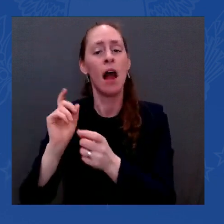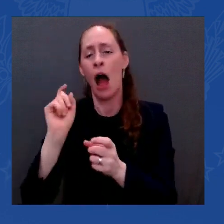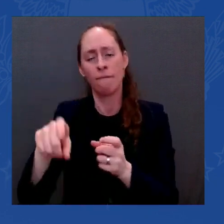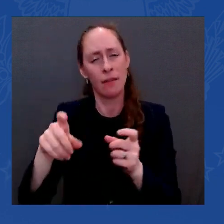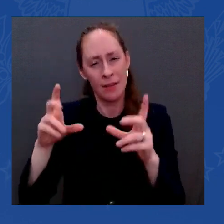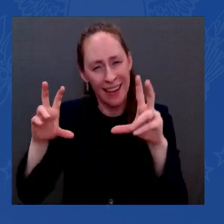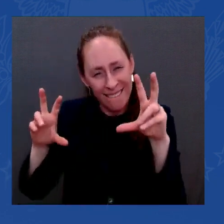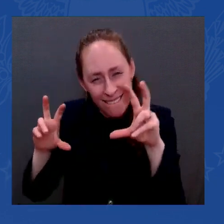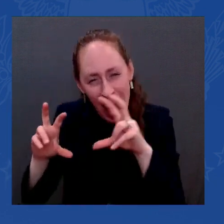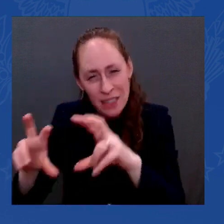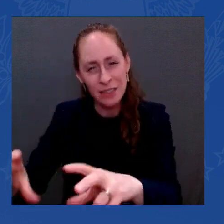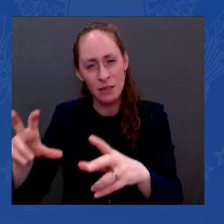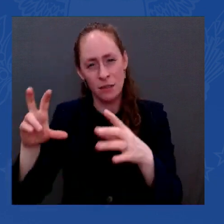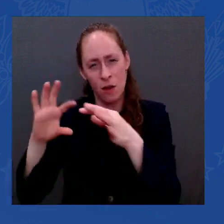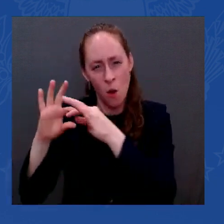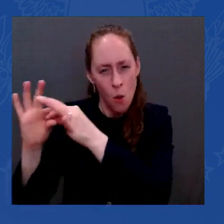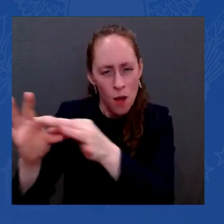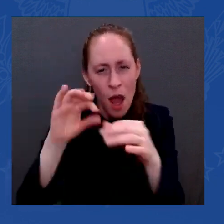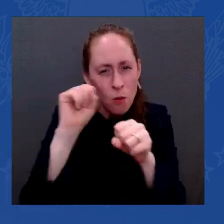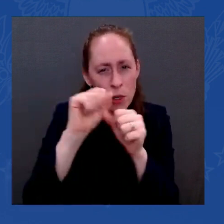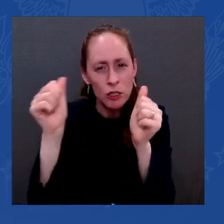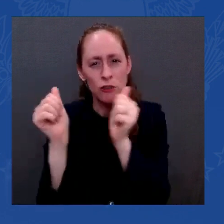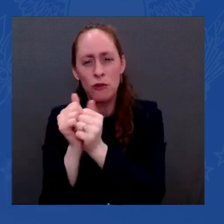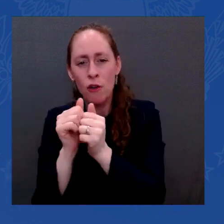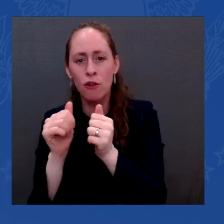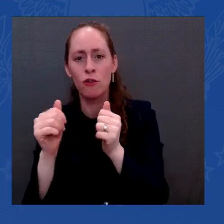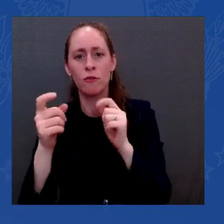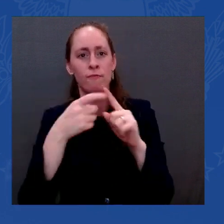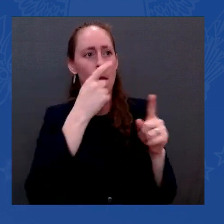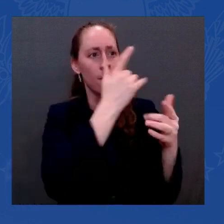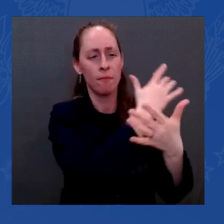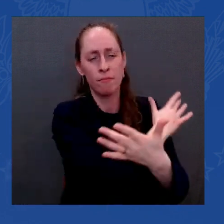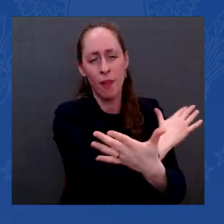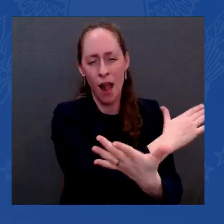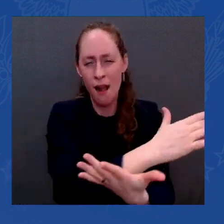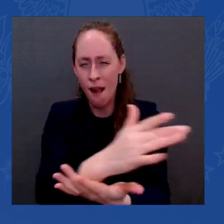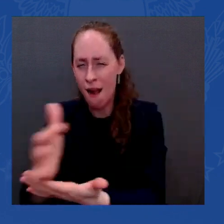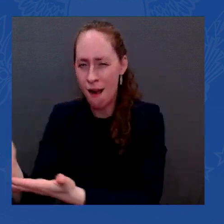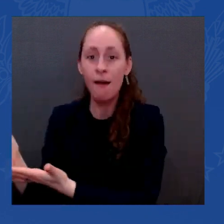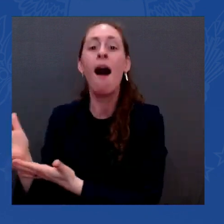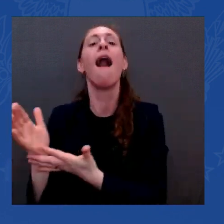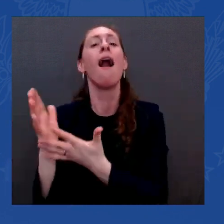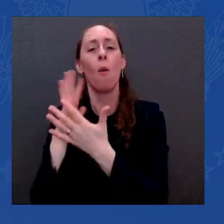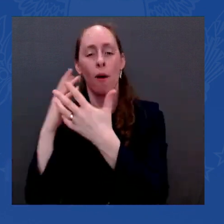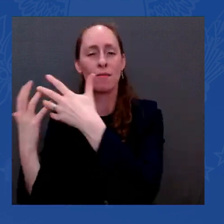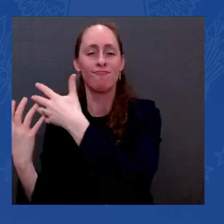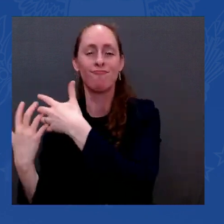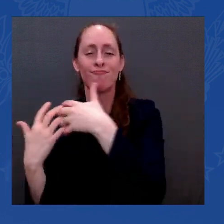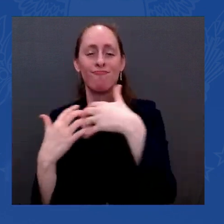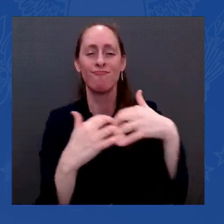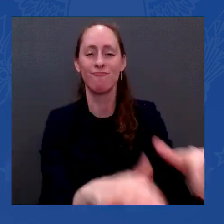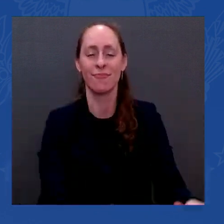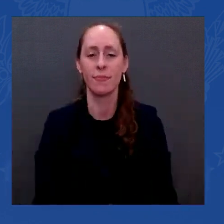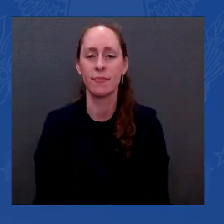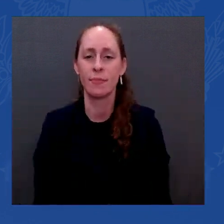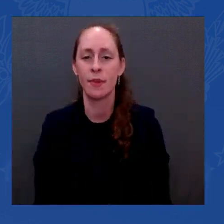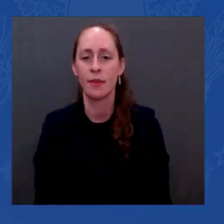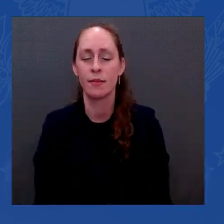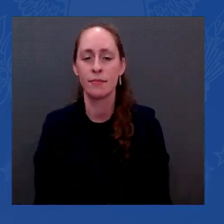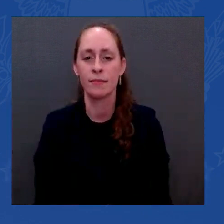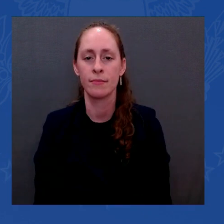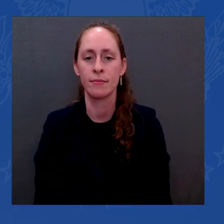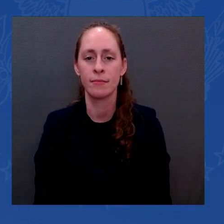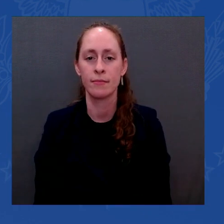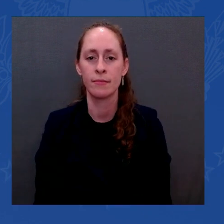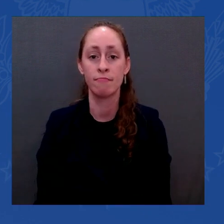and most importantly, it's going to require a true commitment from leadership across the board. And so convening